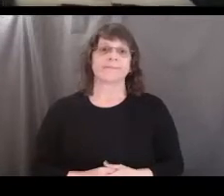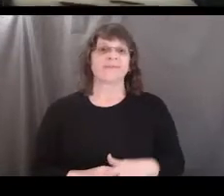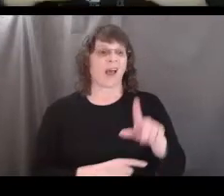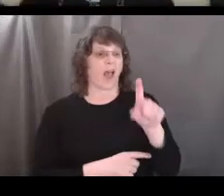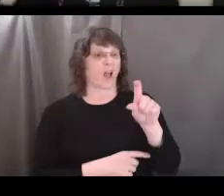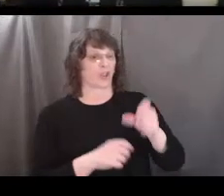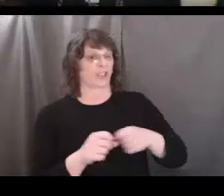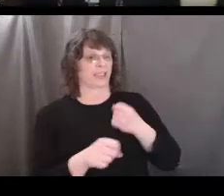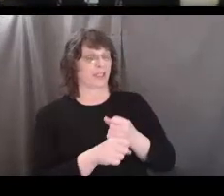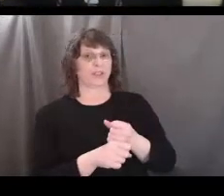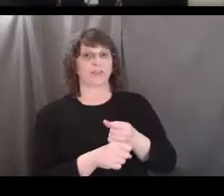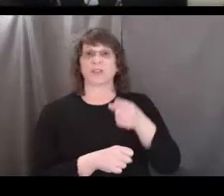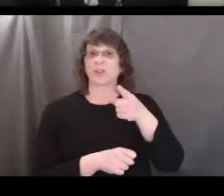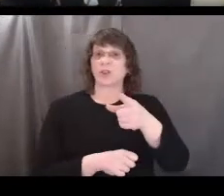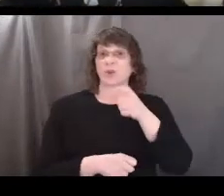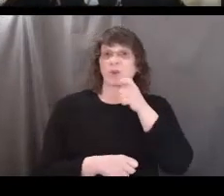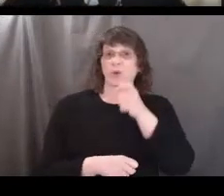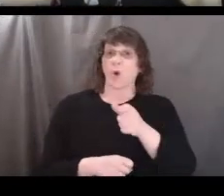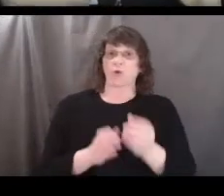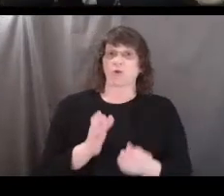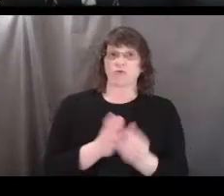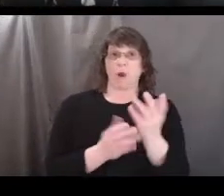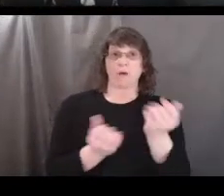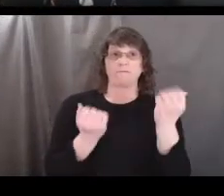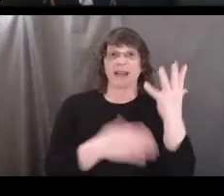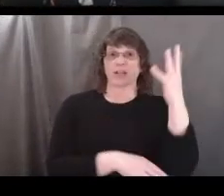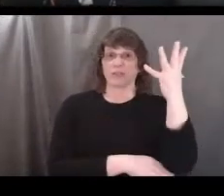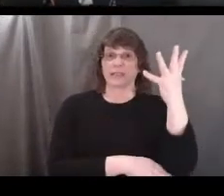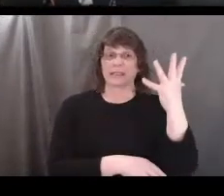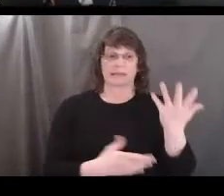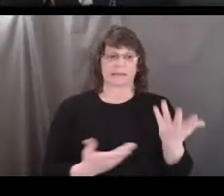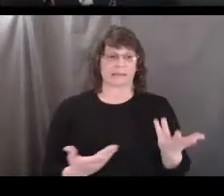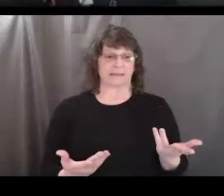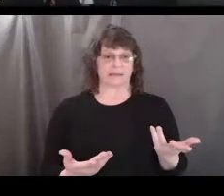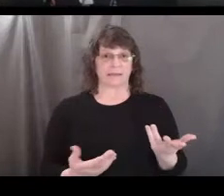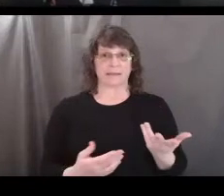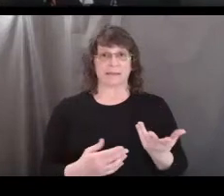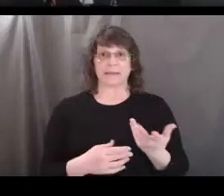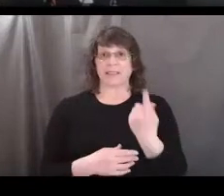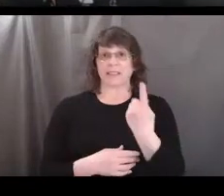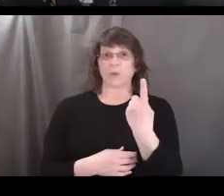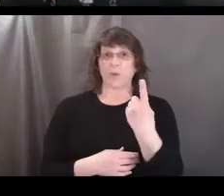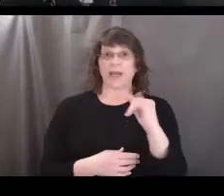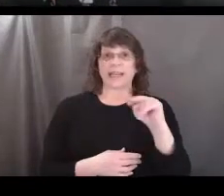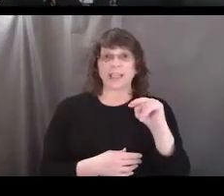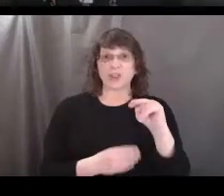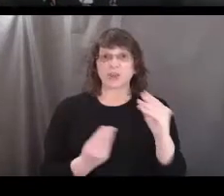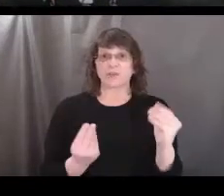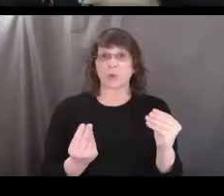You're not going to be able to really grow many trees in one inch of soil.